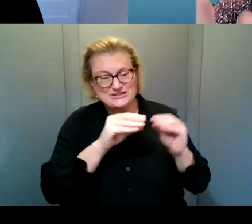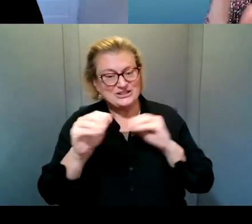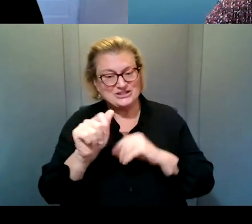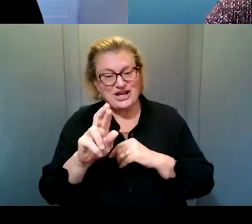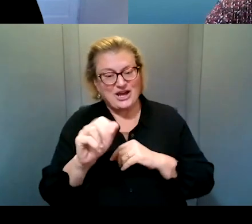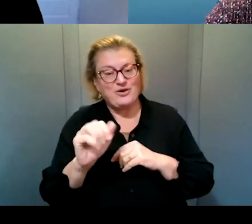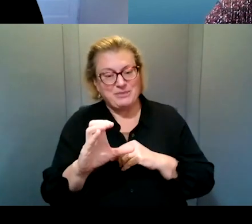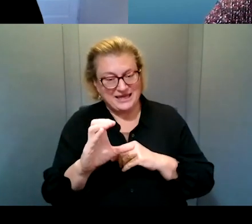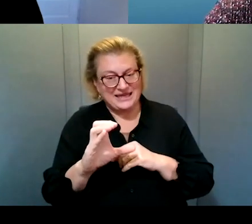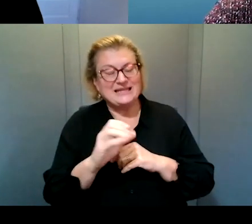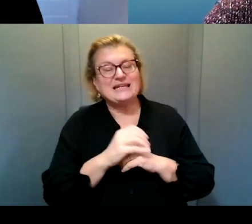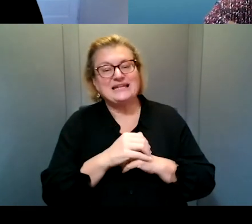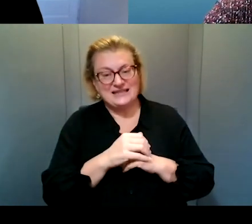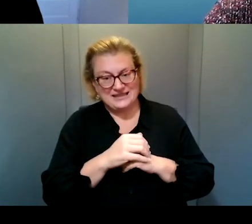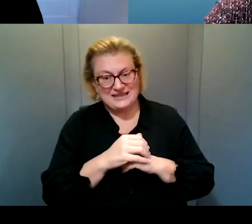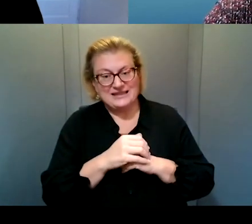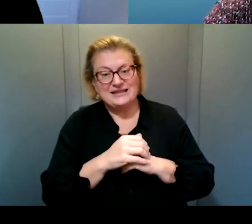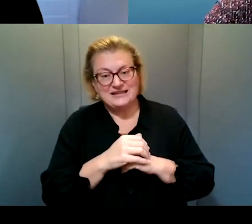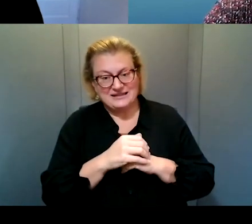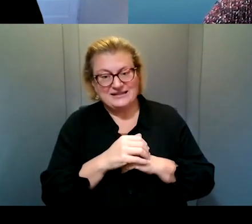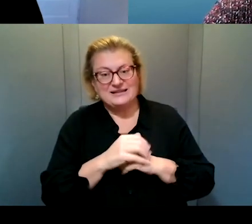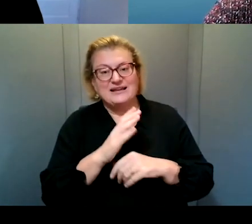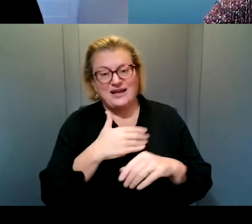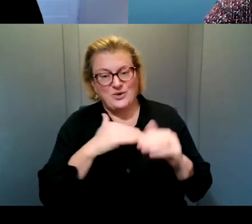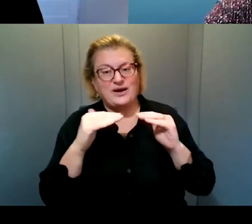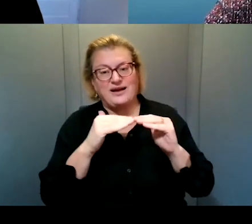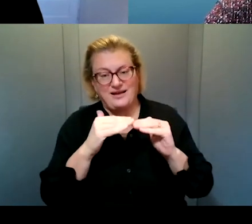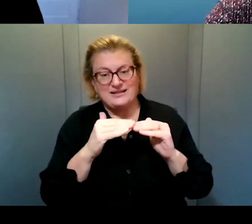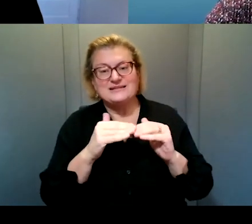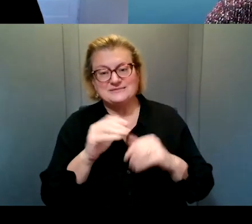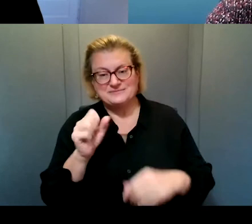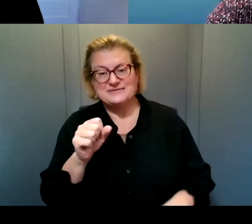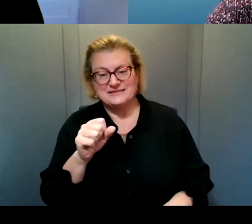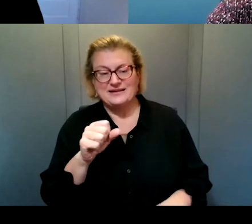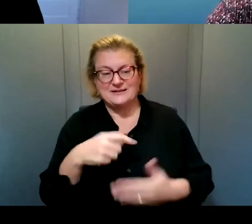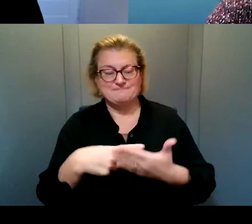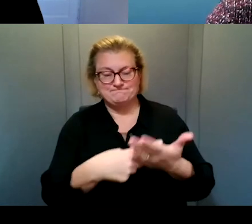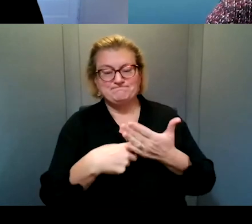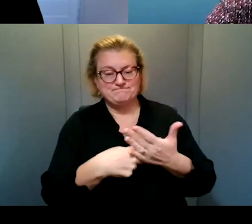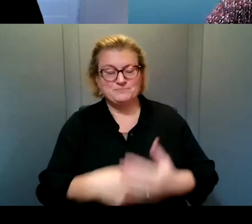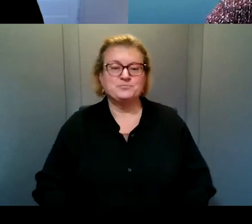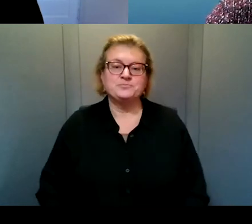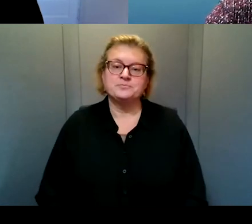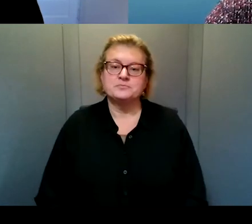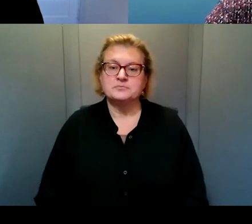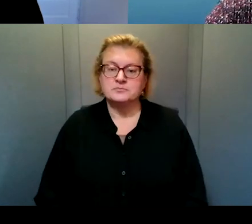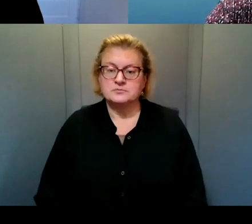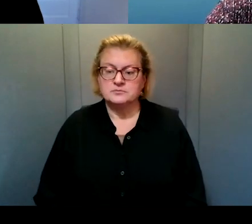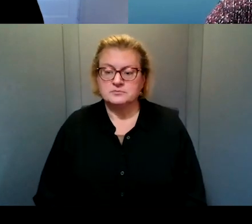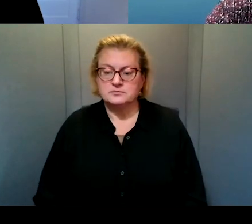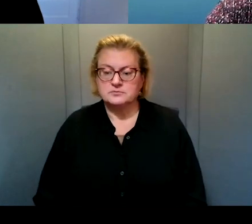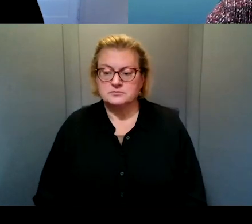It's, uh, ask your Arabic, uh, language colleagues, what the discussion is about. Great. So are there any